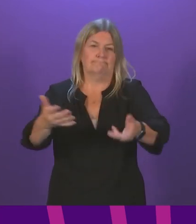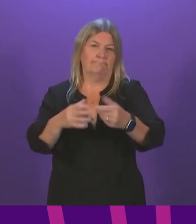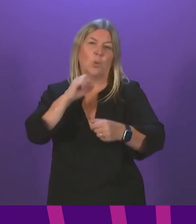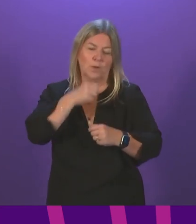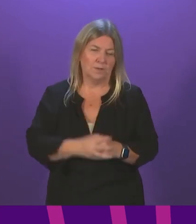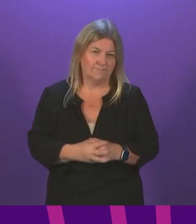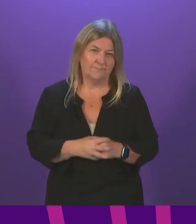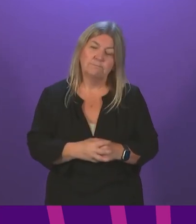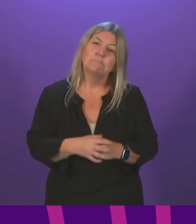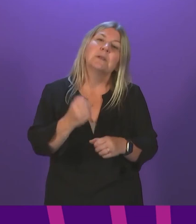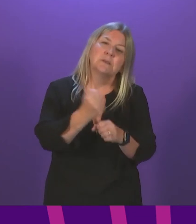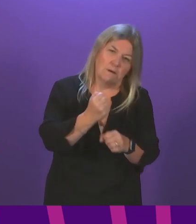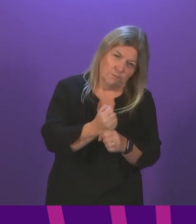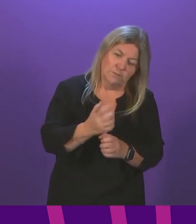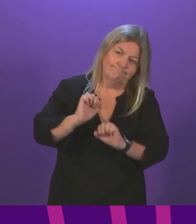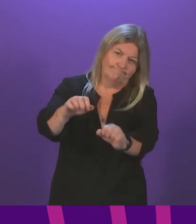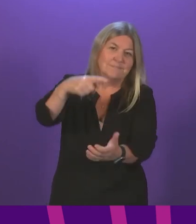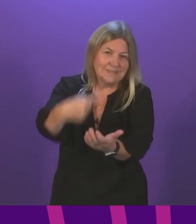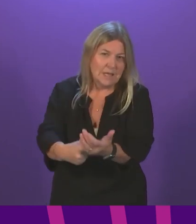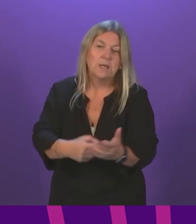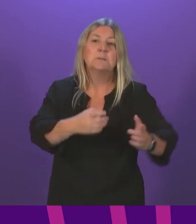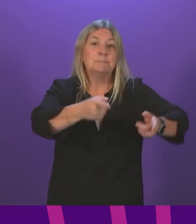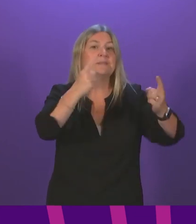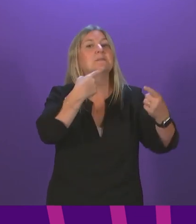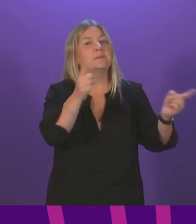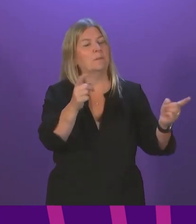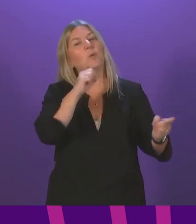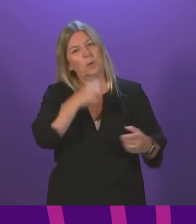of course, for the Government as to whether or not a ministerial statement is made.